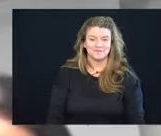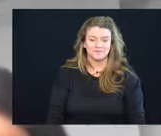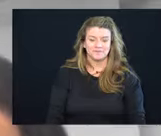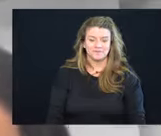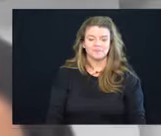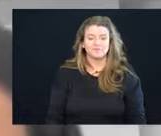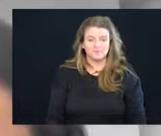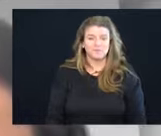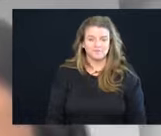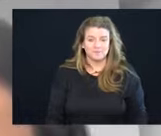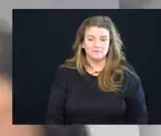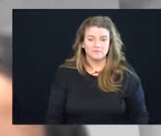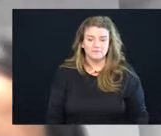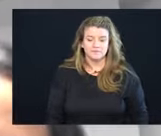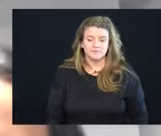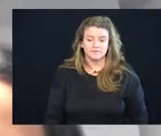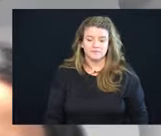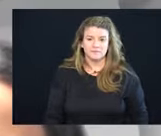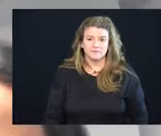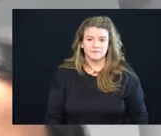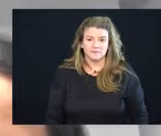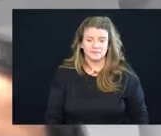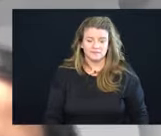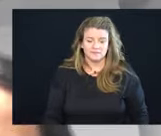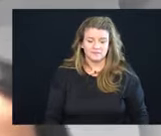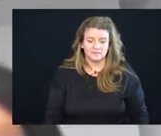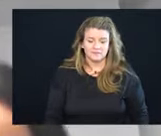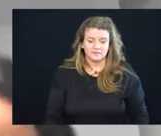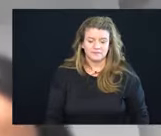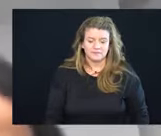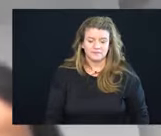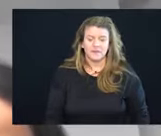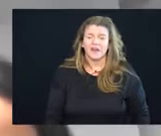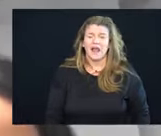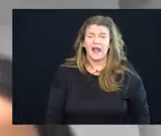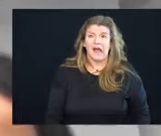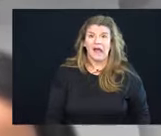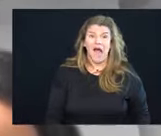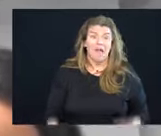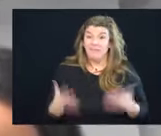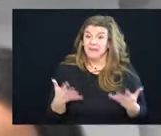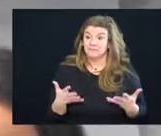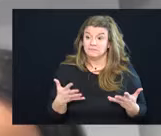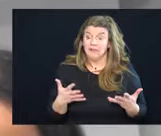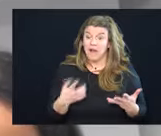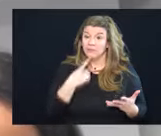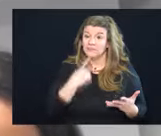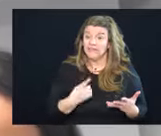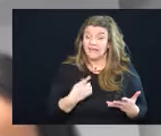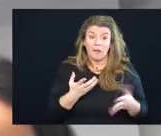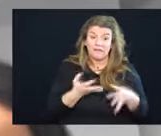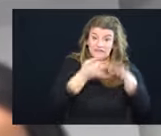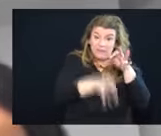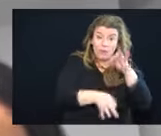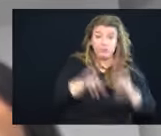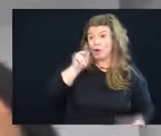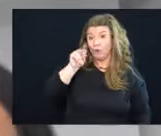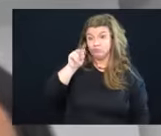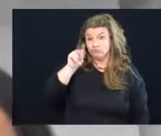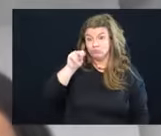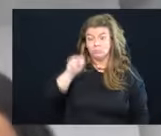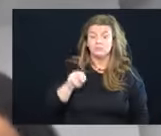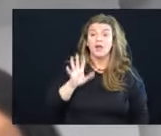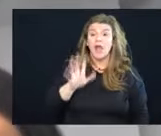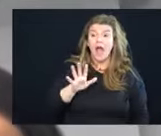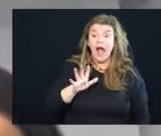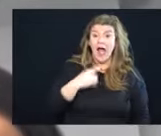Yes, Governor. Paul, I would say no to be a simple answer. I mean, I'll tell you what